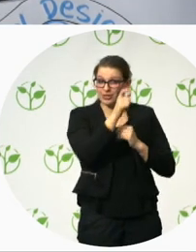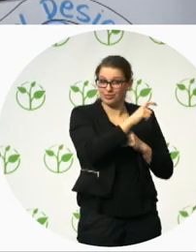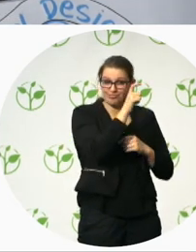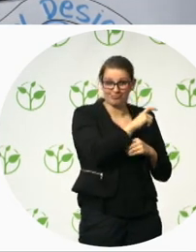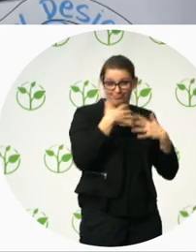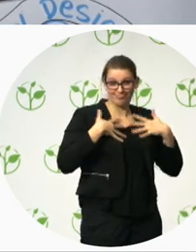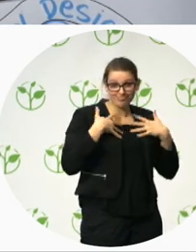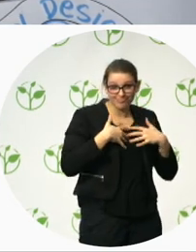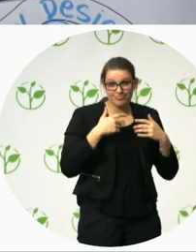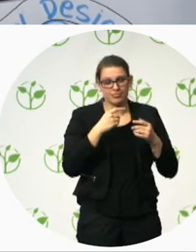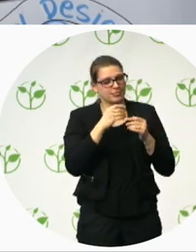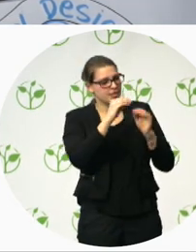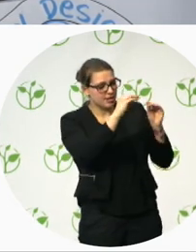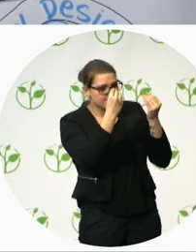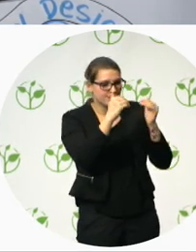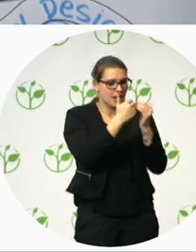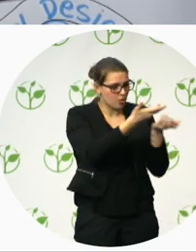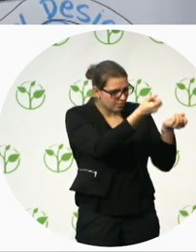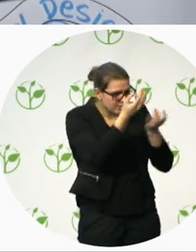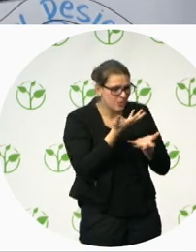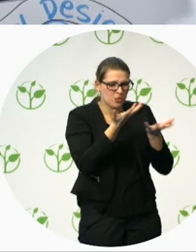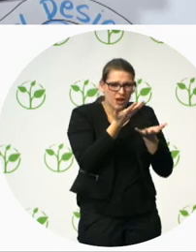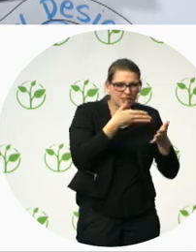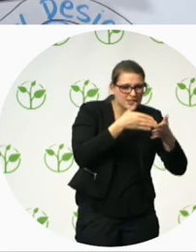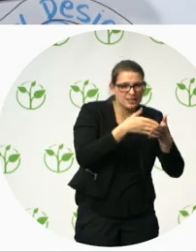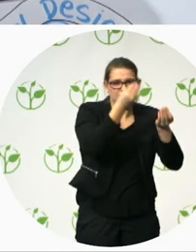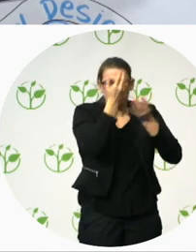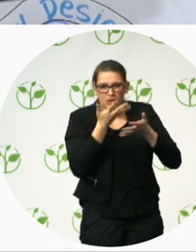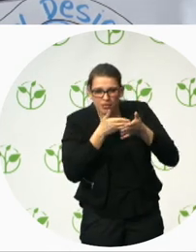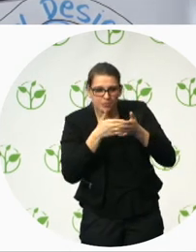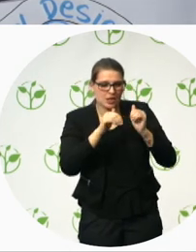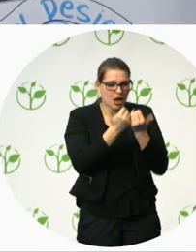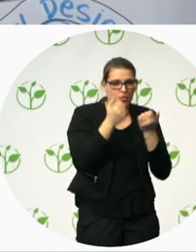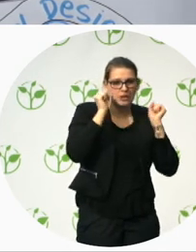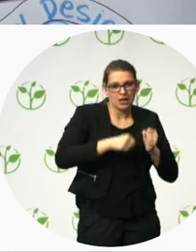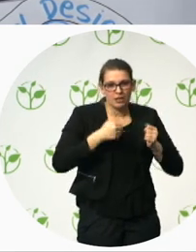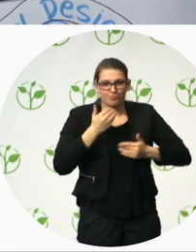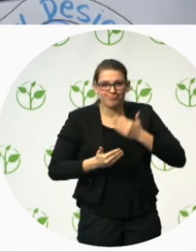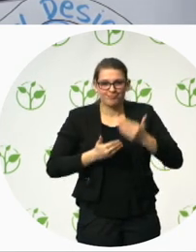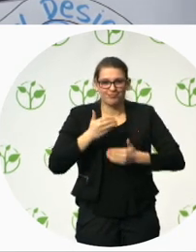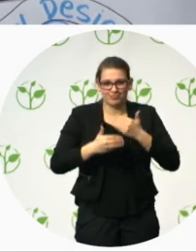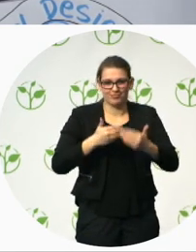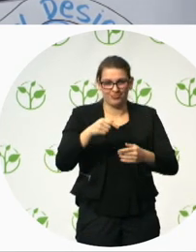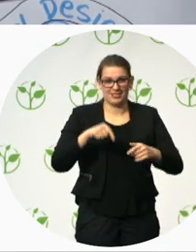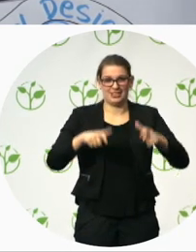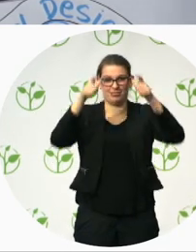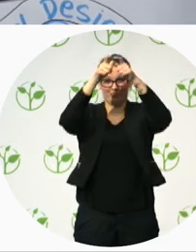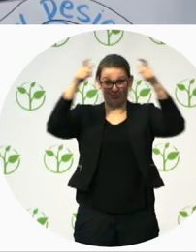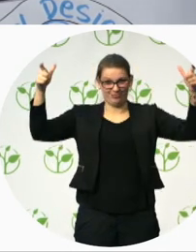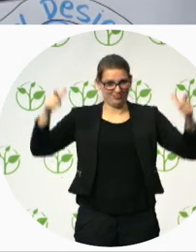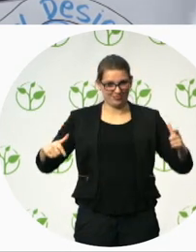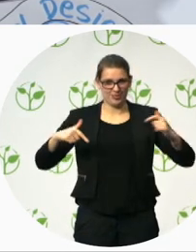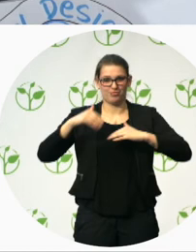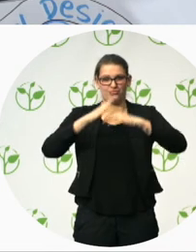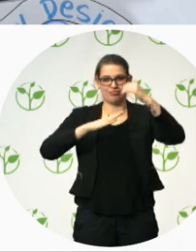go through the whole process and then end up with a building that is really accessible for everyone and measures up to